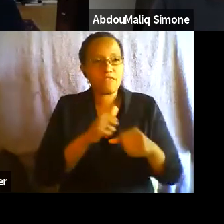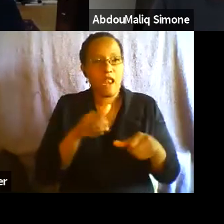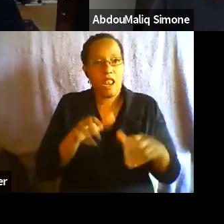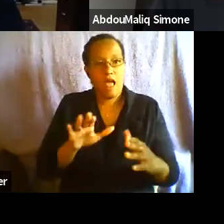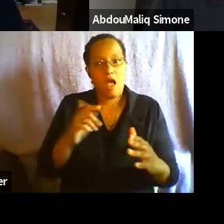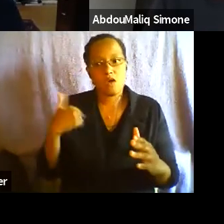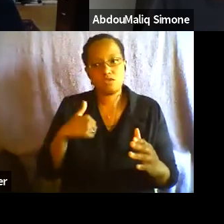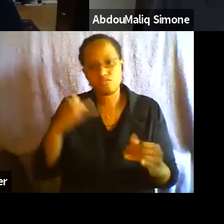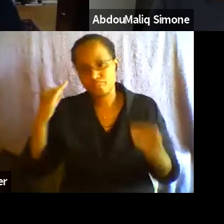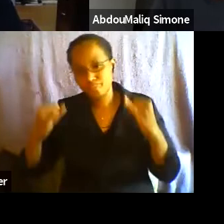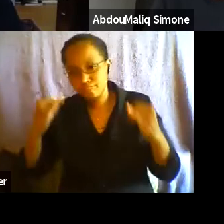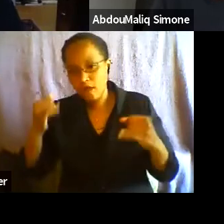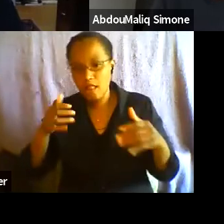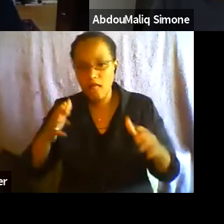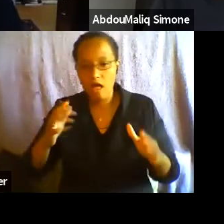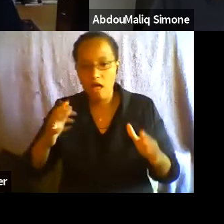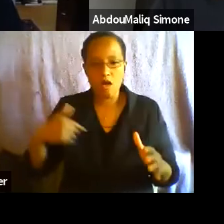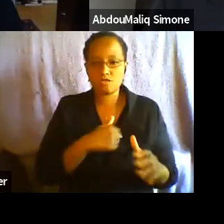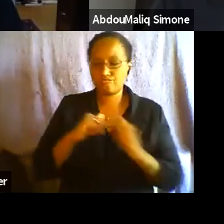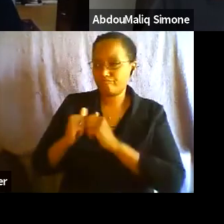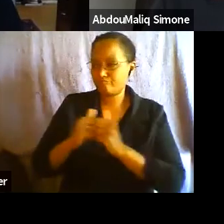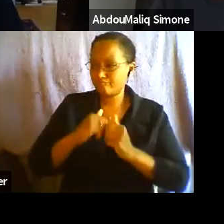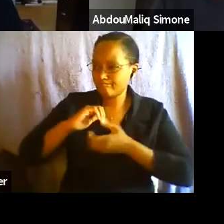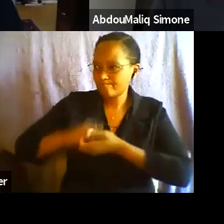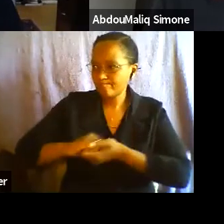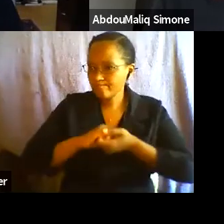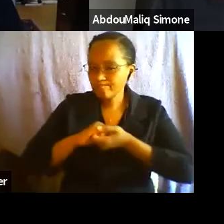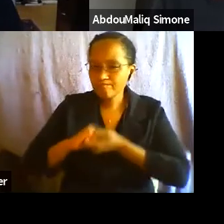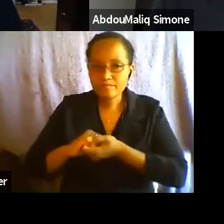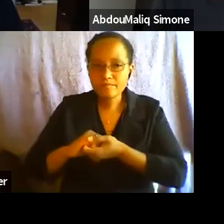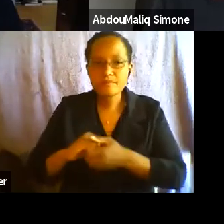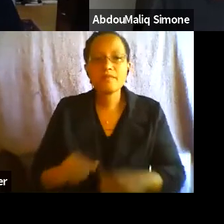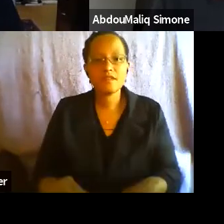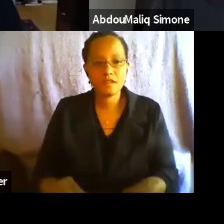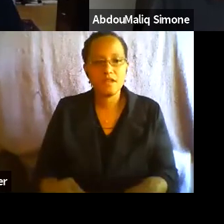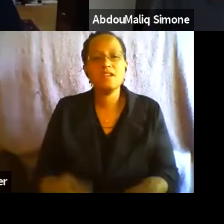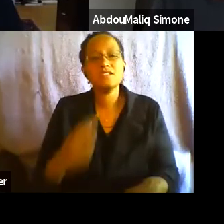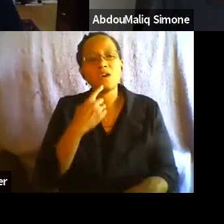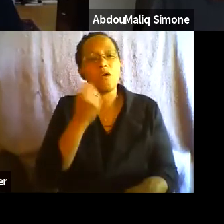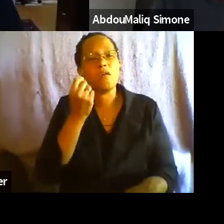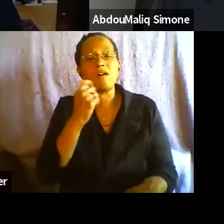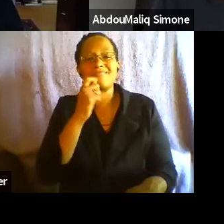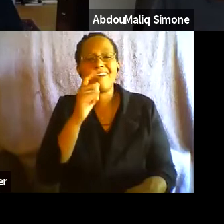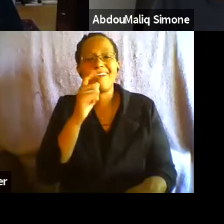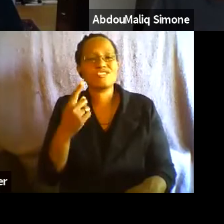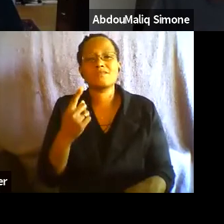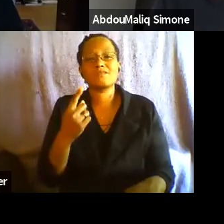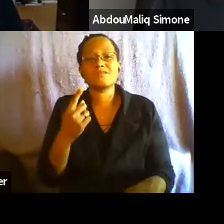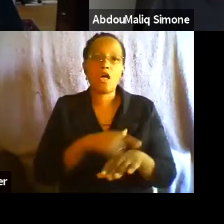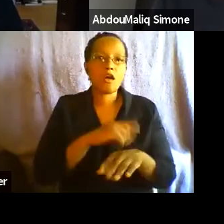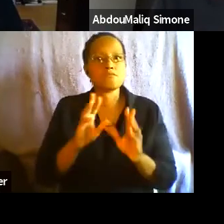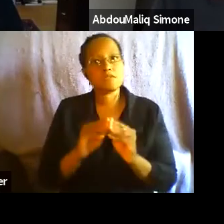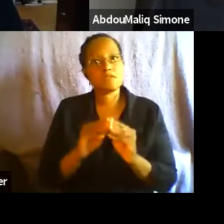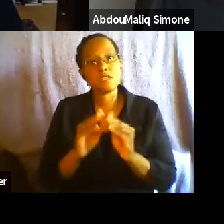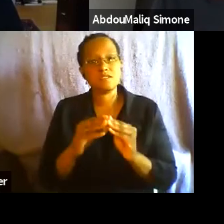this would include, of course, not just the long meetings that many of us attend on a weekly basis, but also